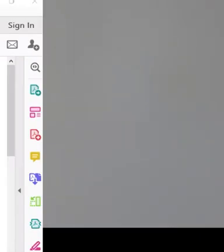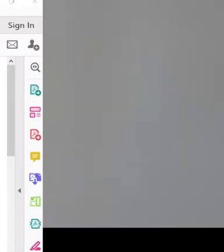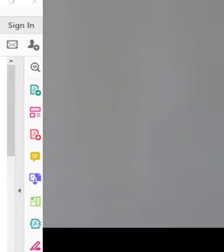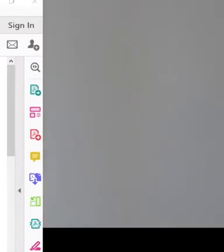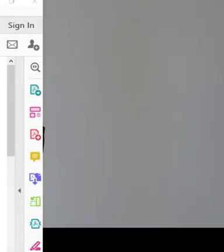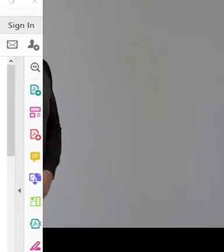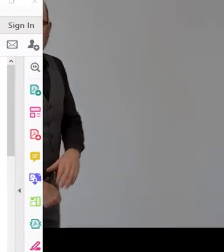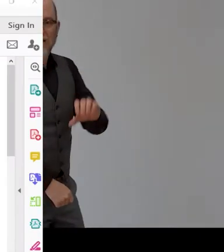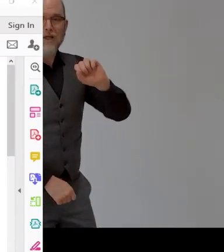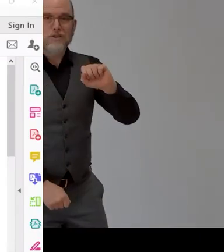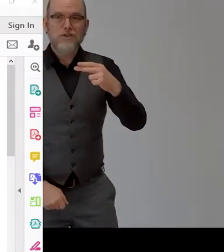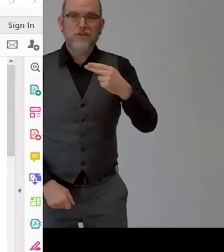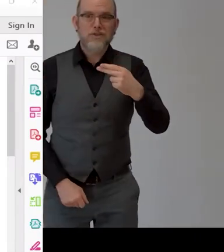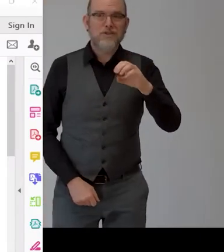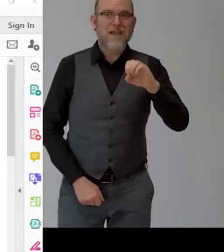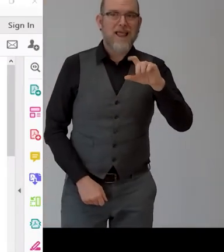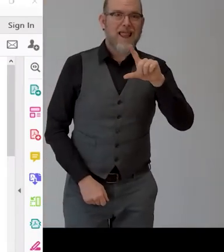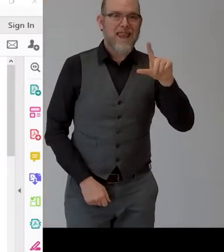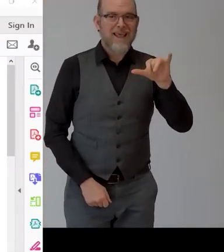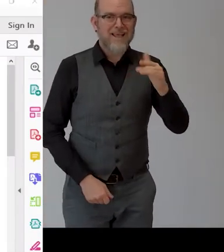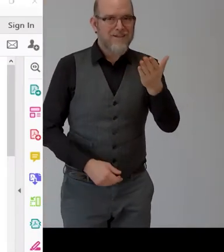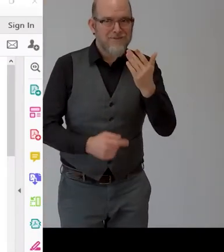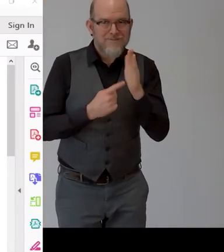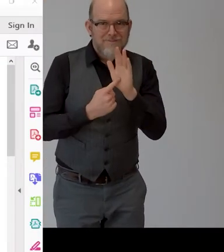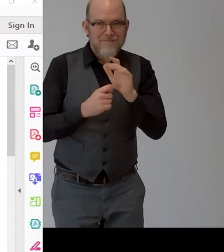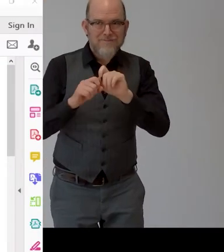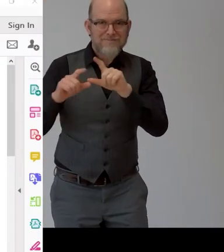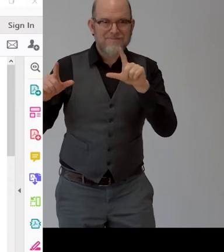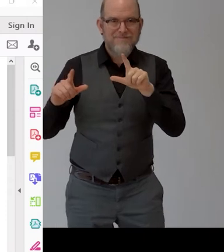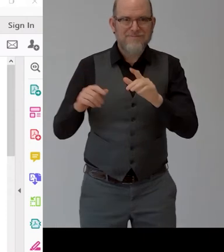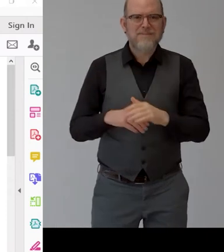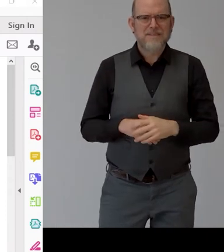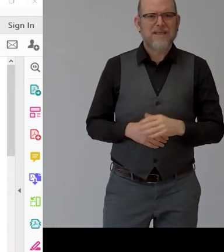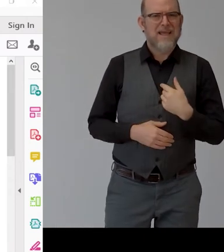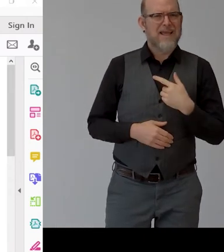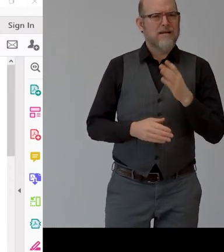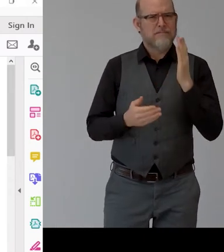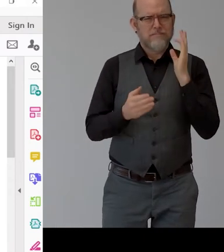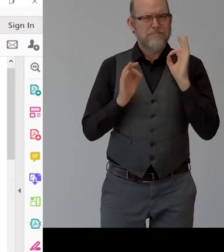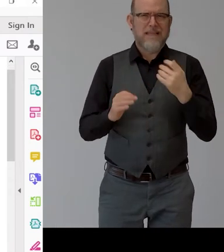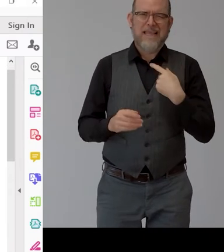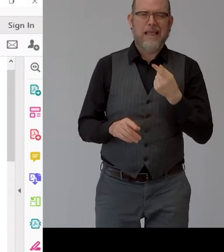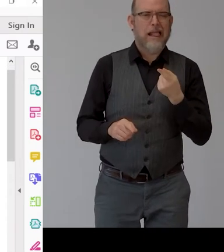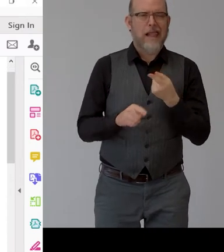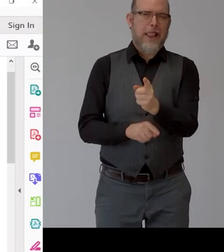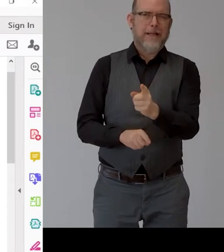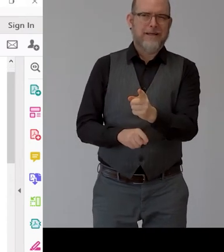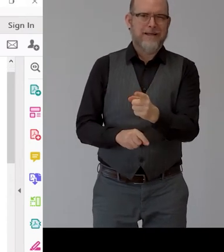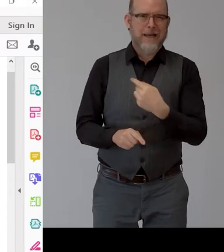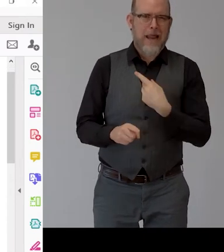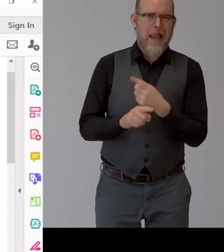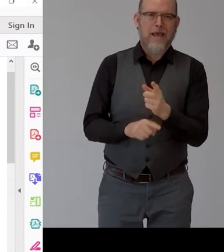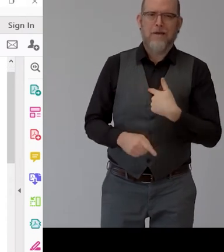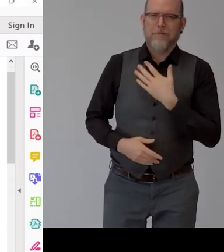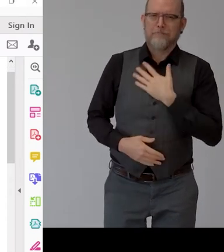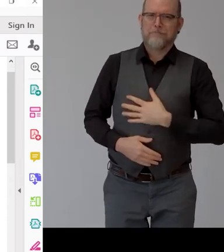if i want to be really mean now um i would love to have a volunteer from uh the audience who